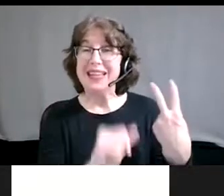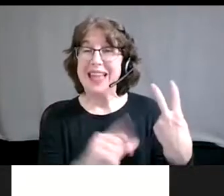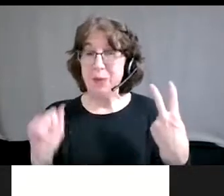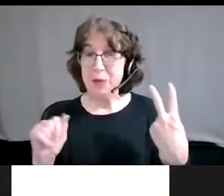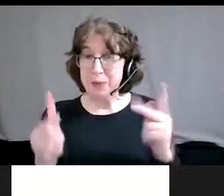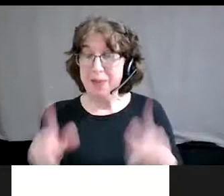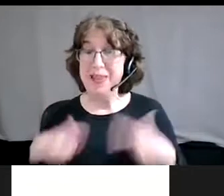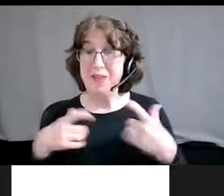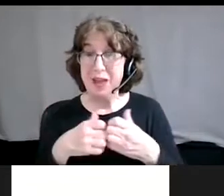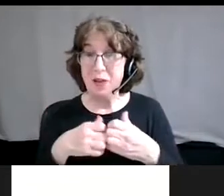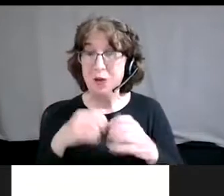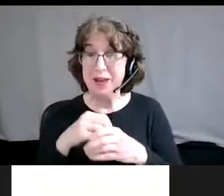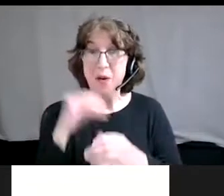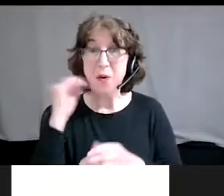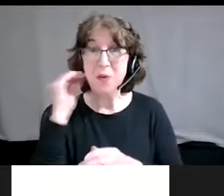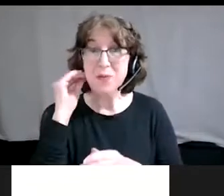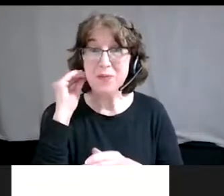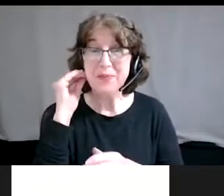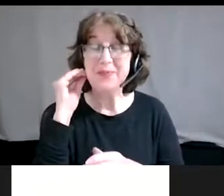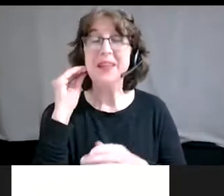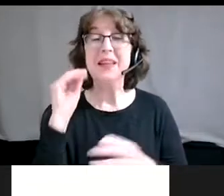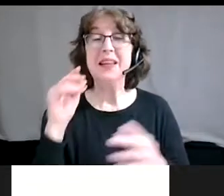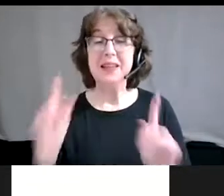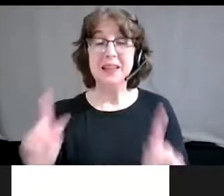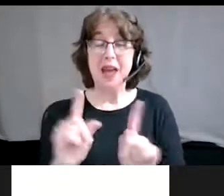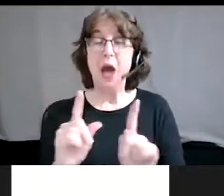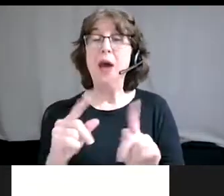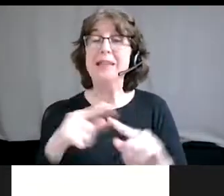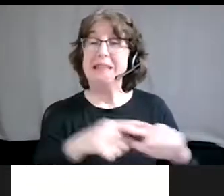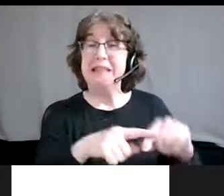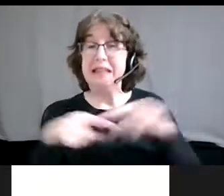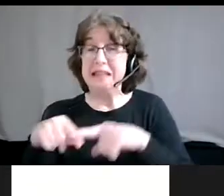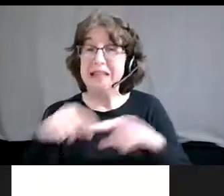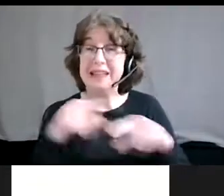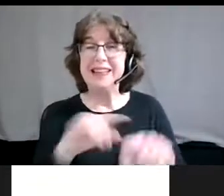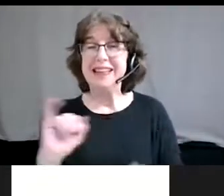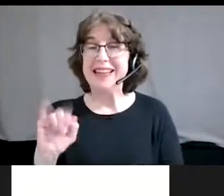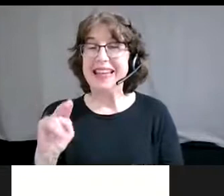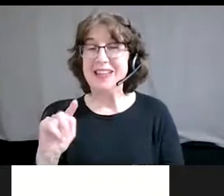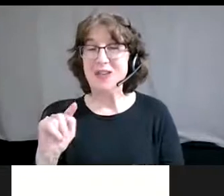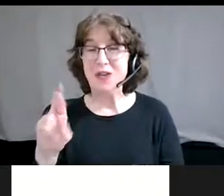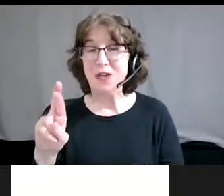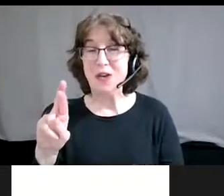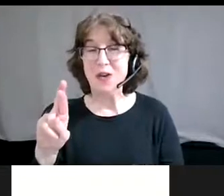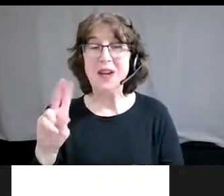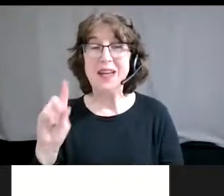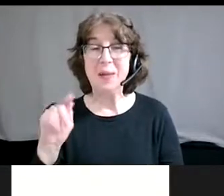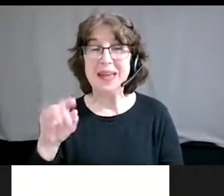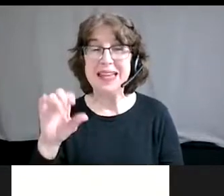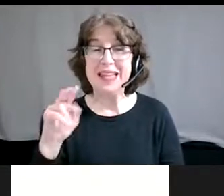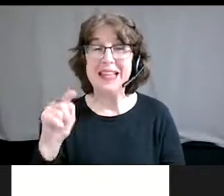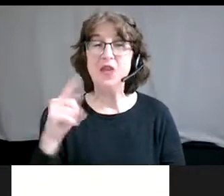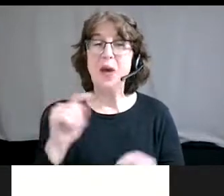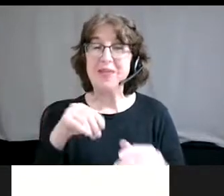who are interdependent with each other, who is trying to find collective access and liberation